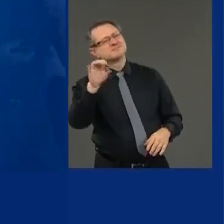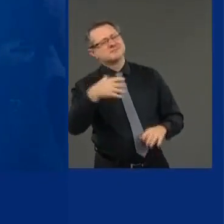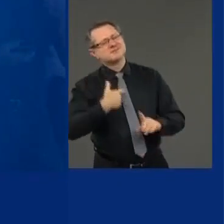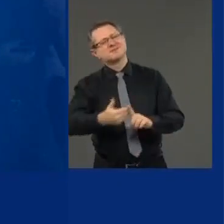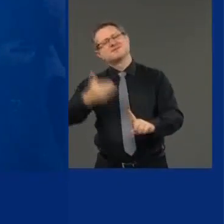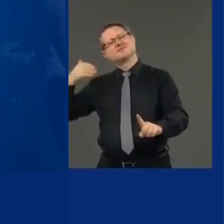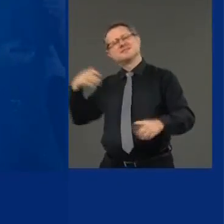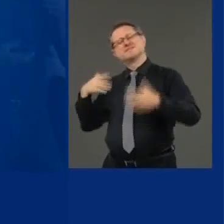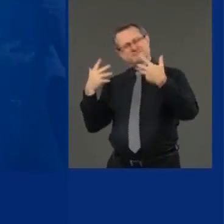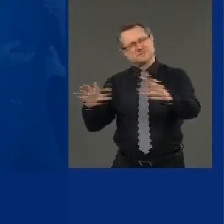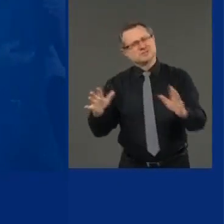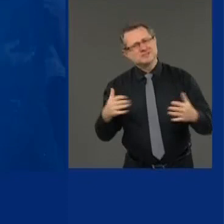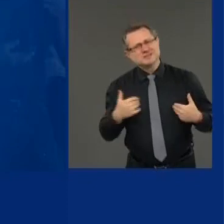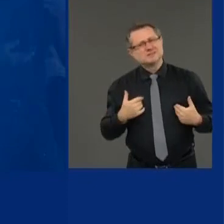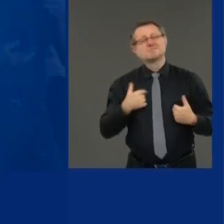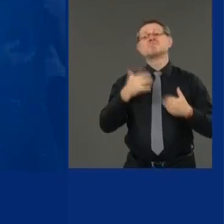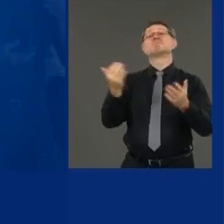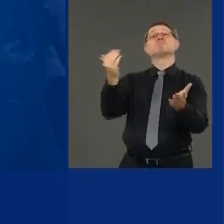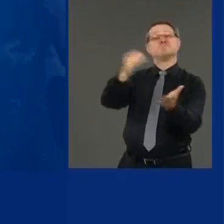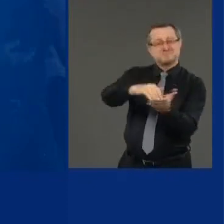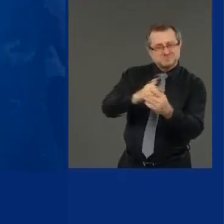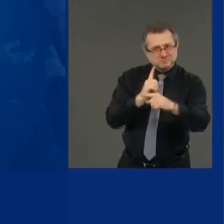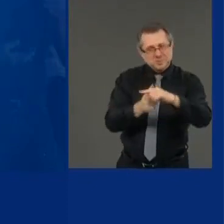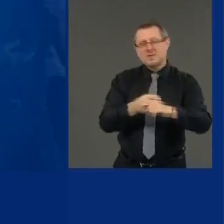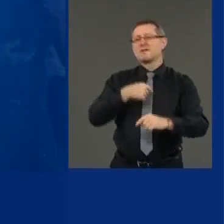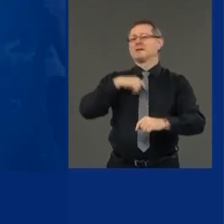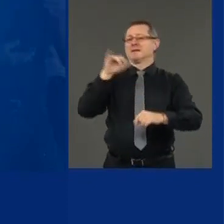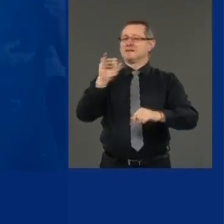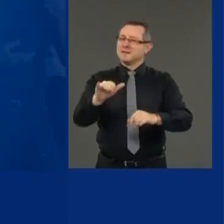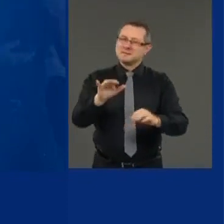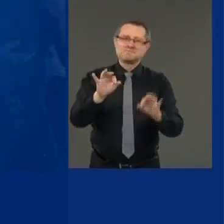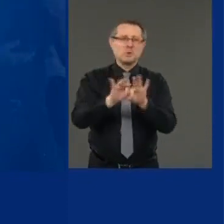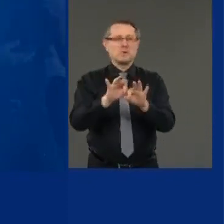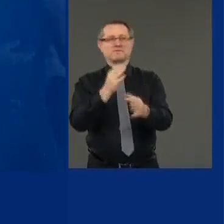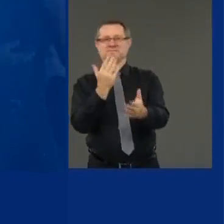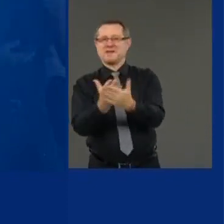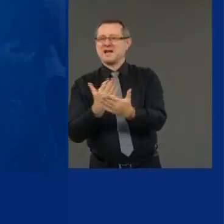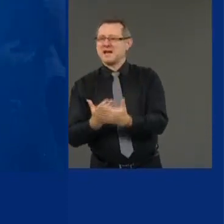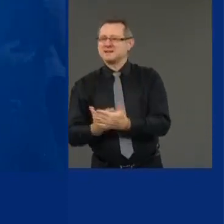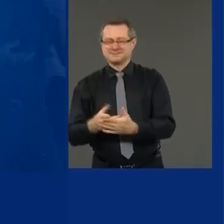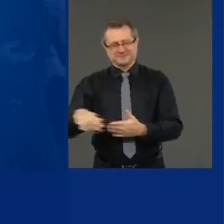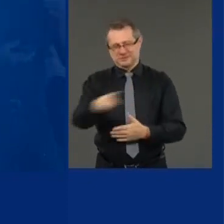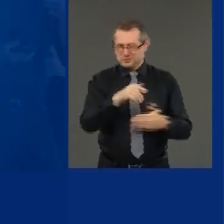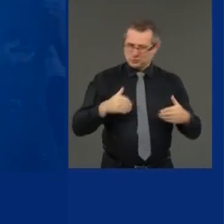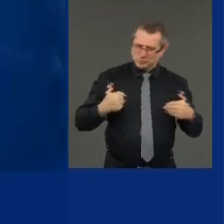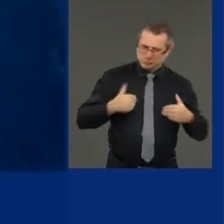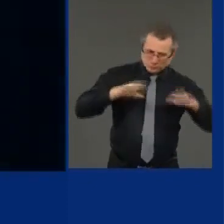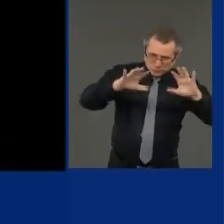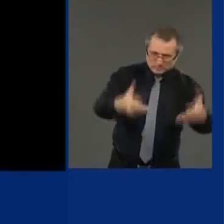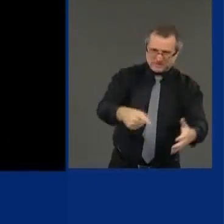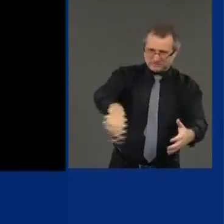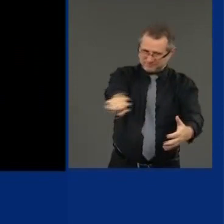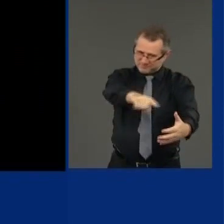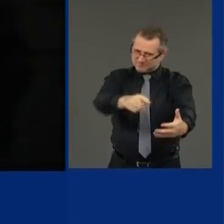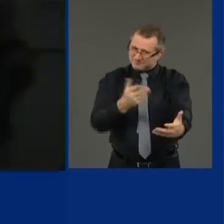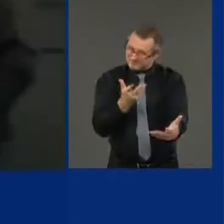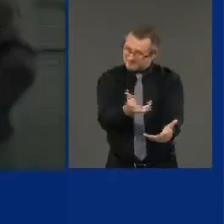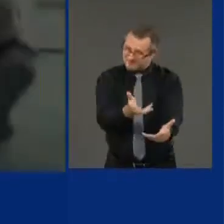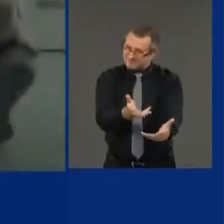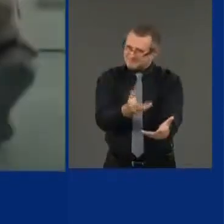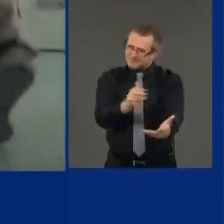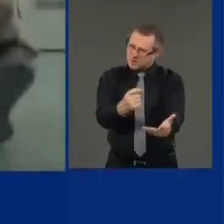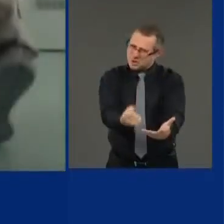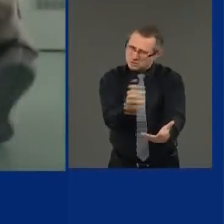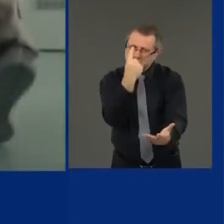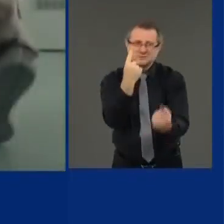the facts to the young people who are participating and they need the facts. And we're going,